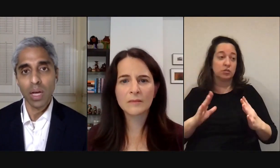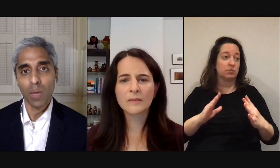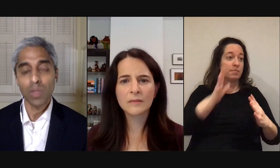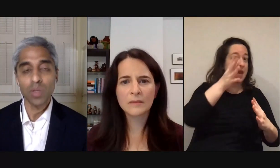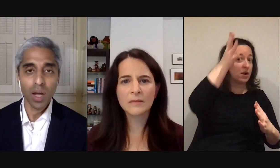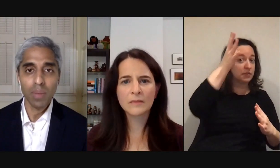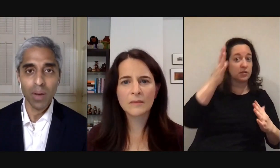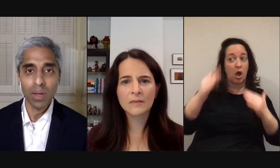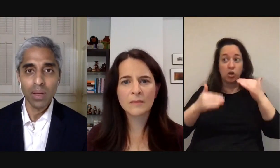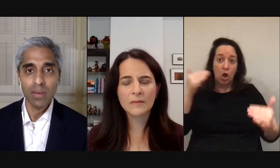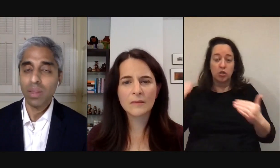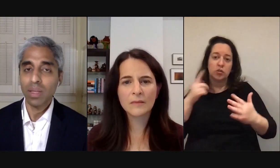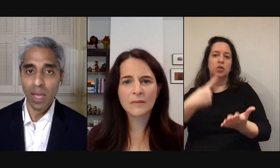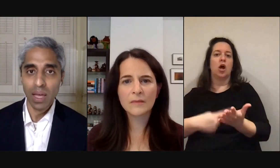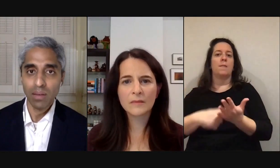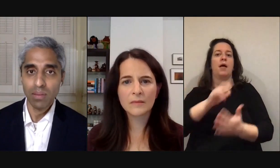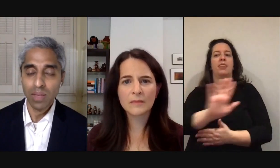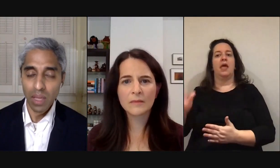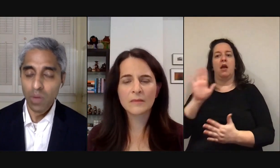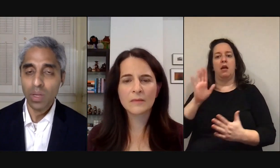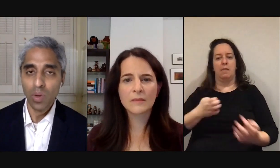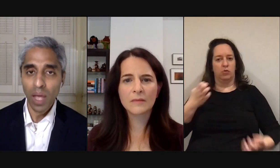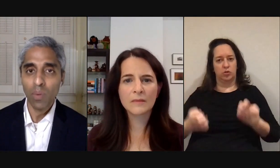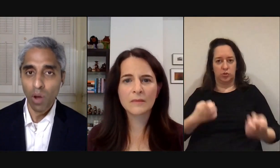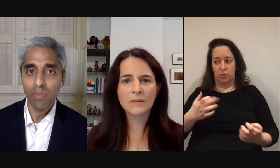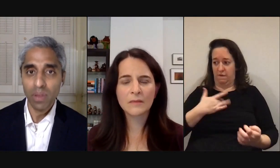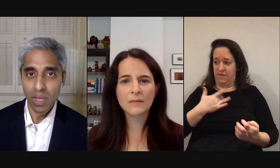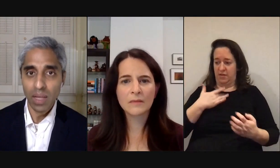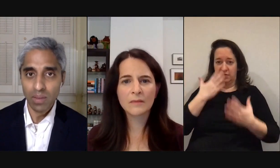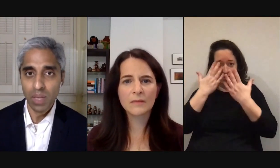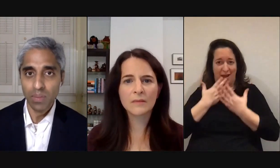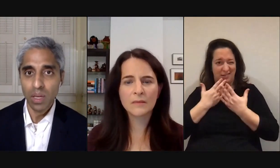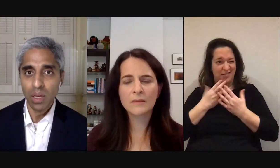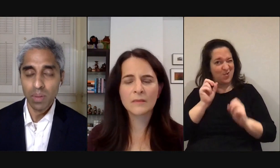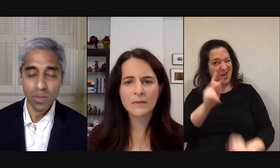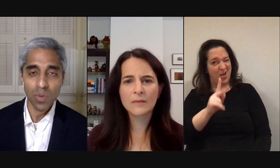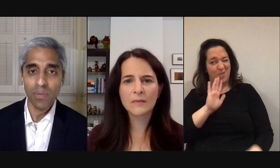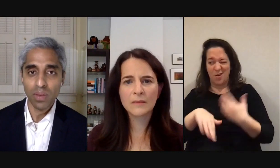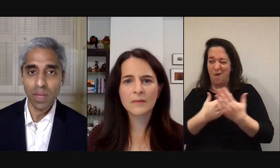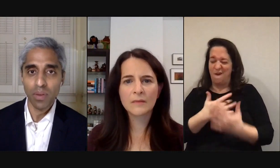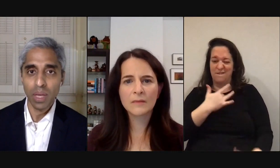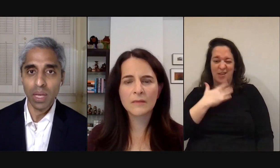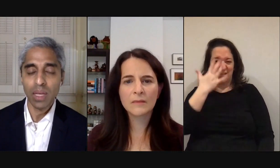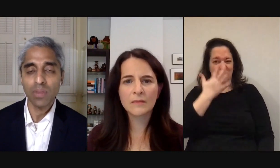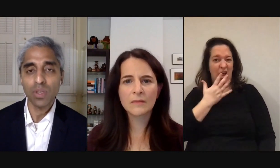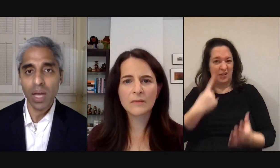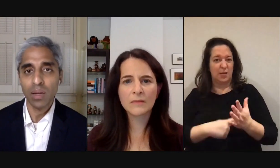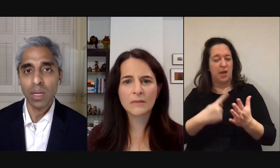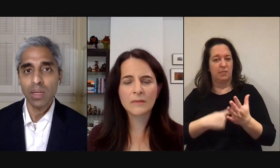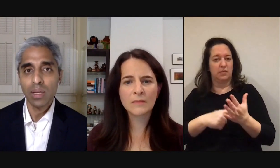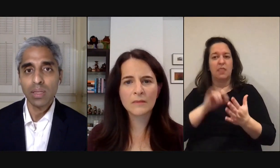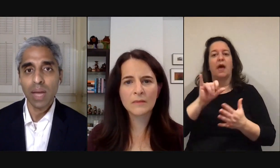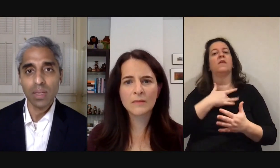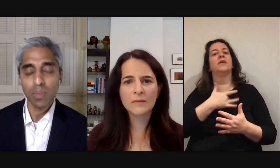uh when you talk about feeling sad and say that you know what it's okay we all feel sad sometimes this is what it feels like for me it gives a